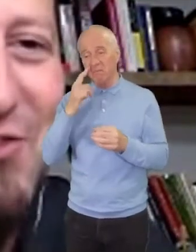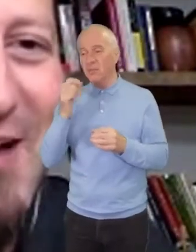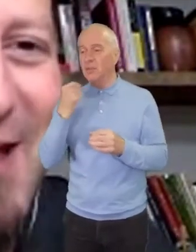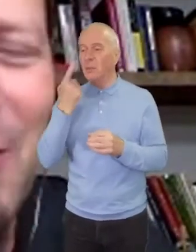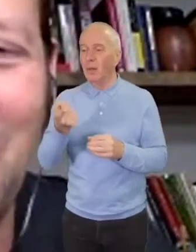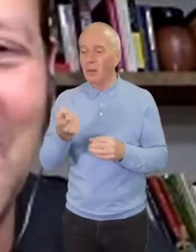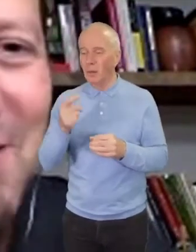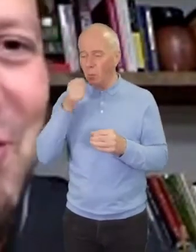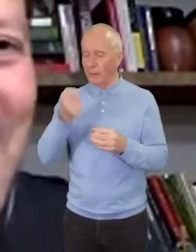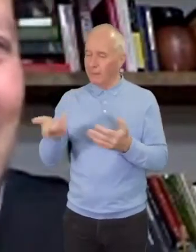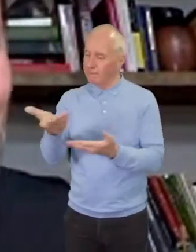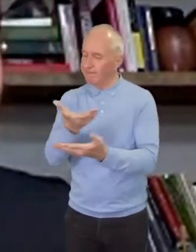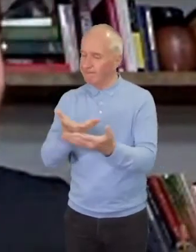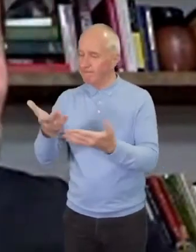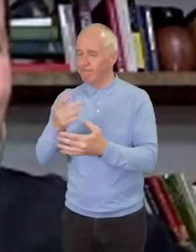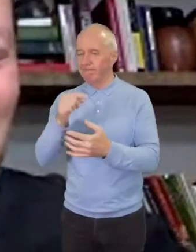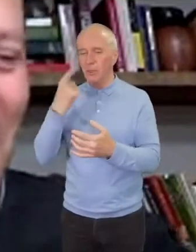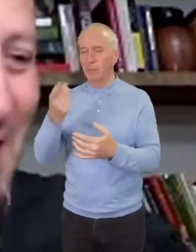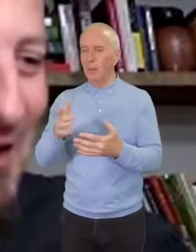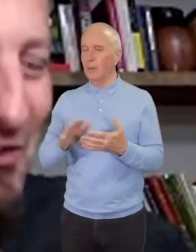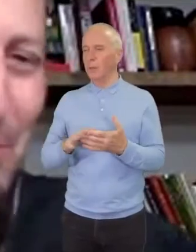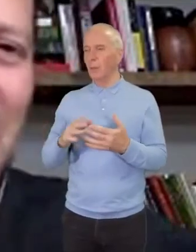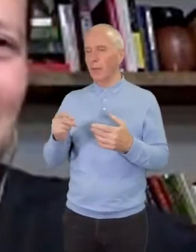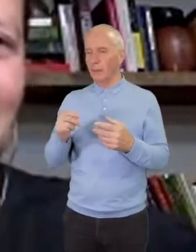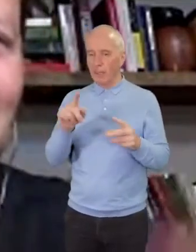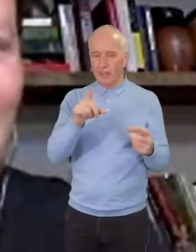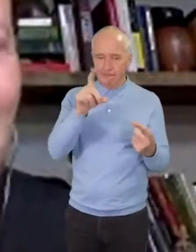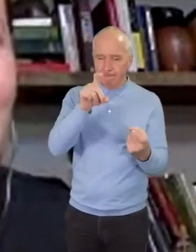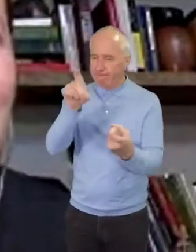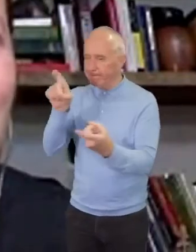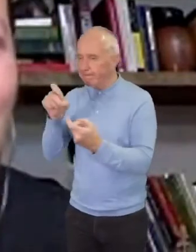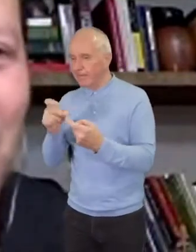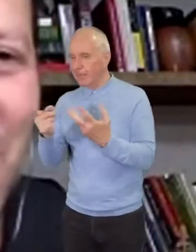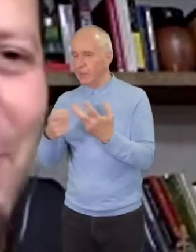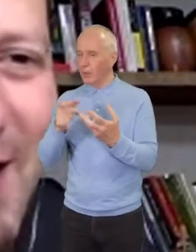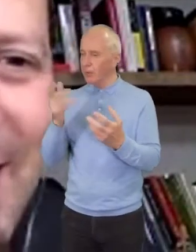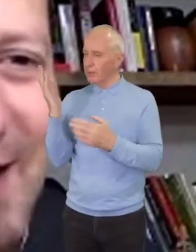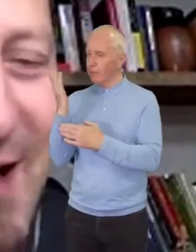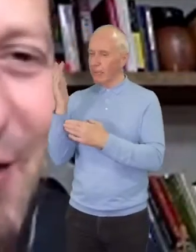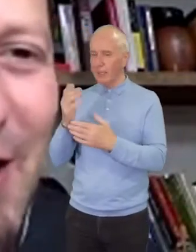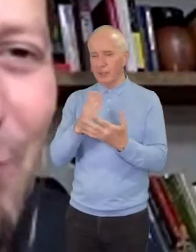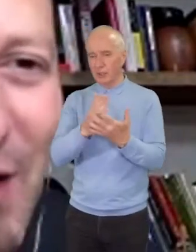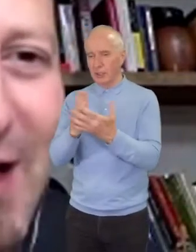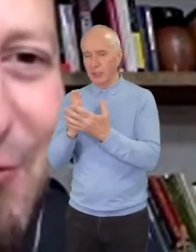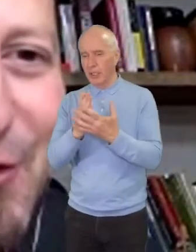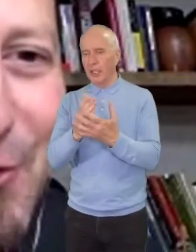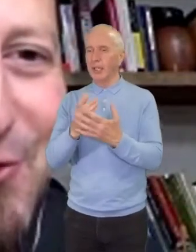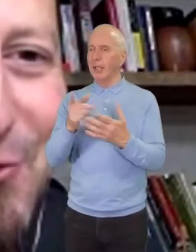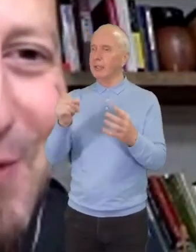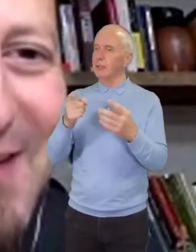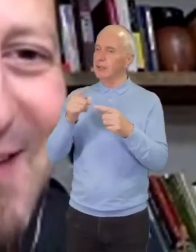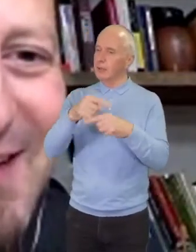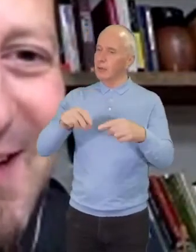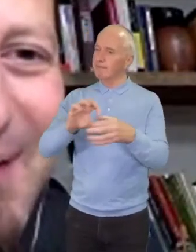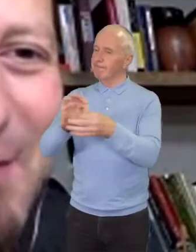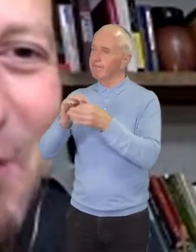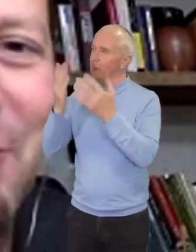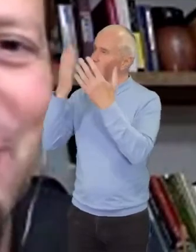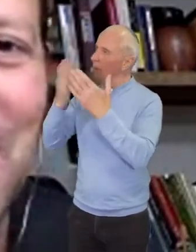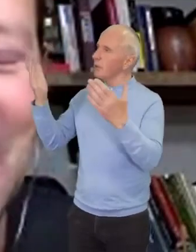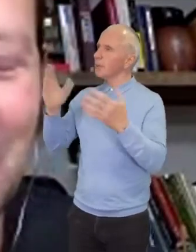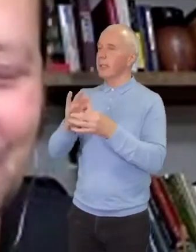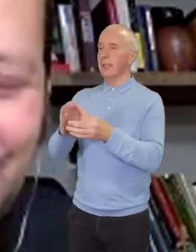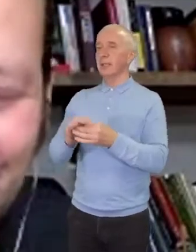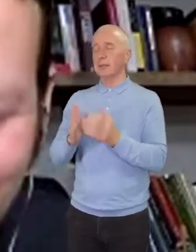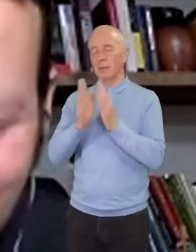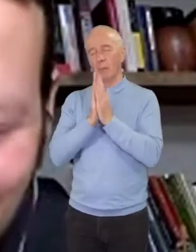conversation together. I'll be listening in as your other speakers share. And as you worship God together, I'm praying for you as you meet. Let me